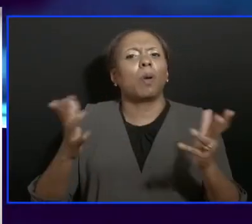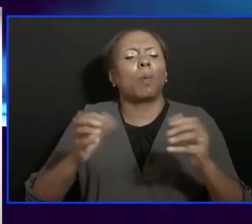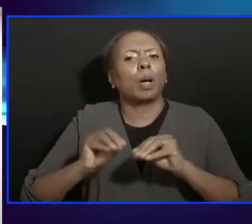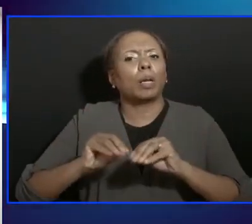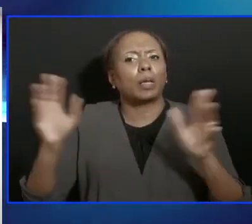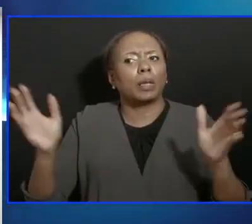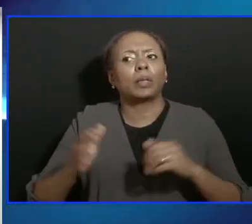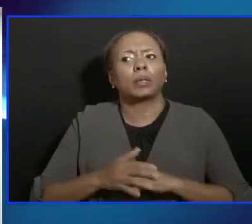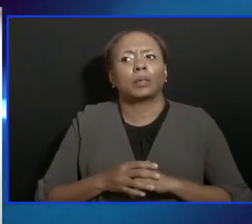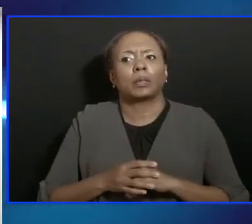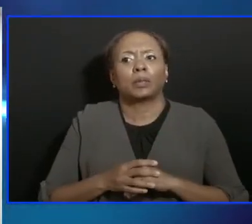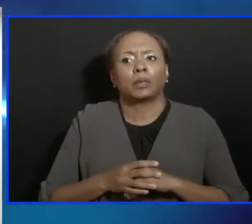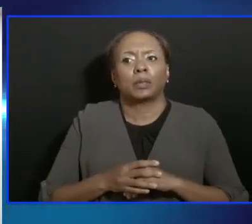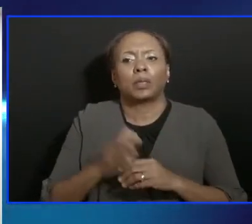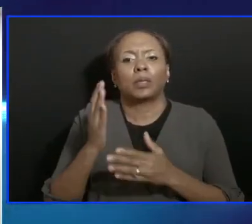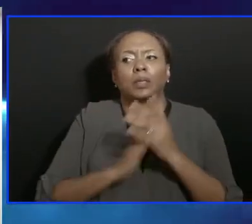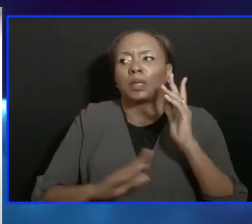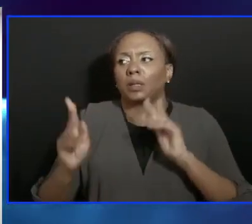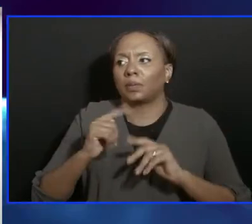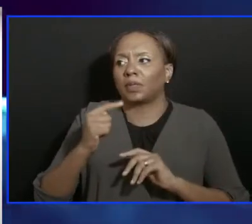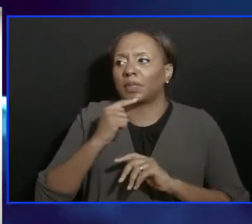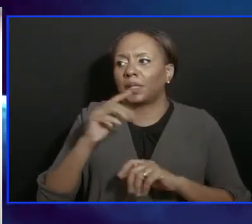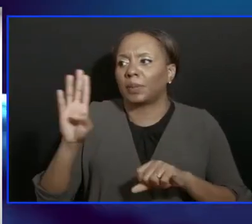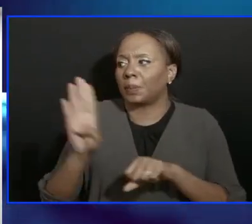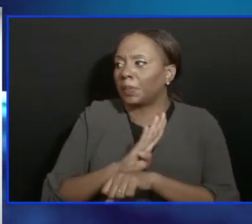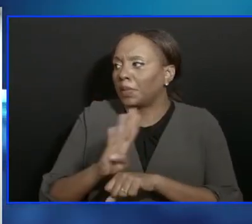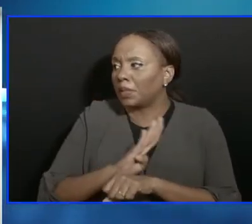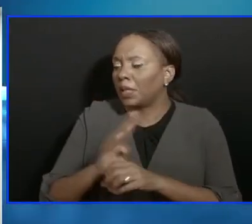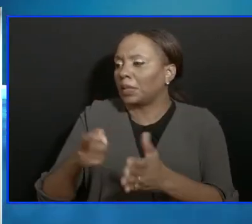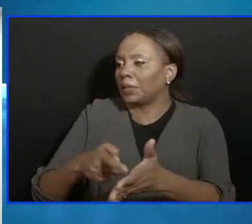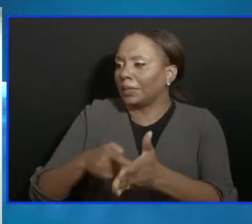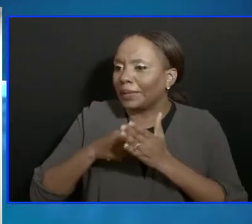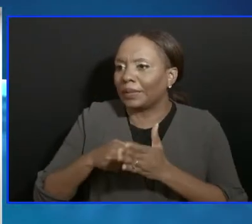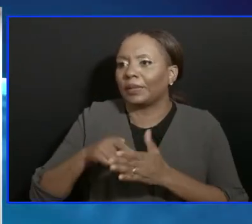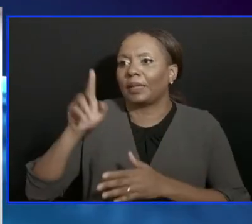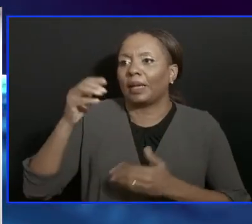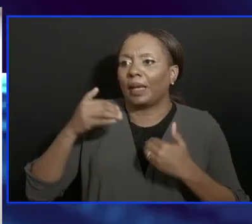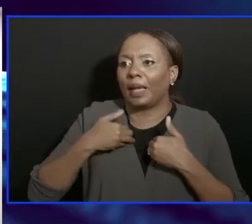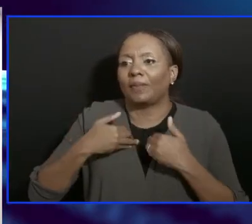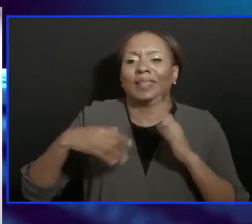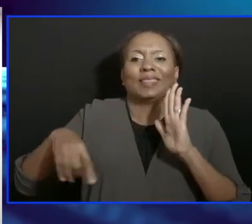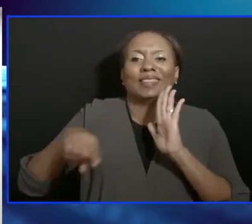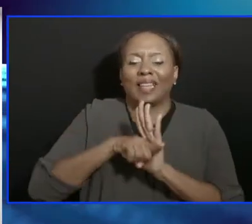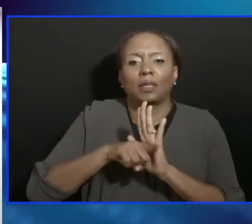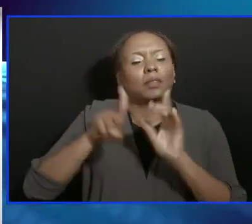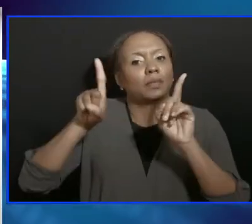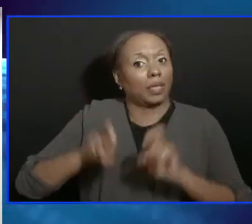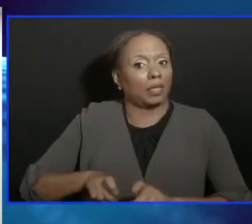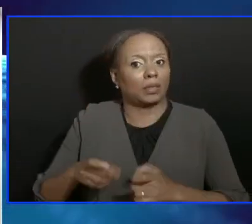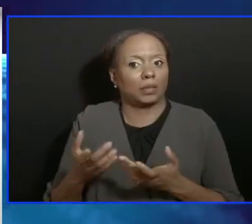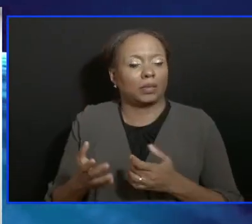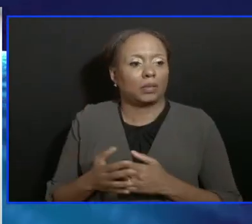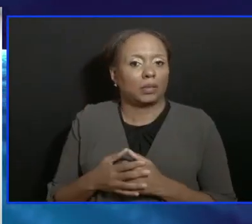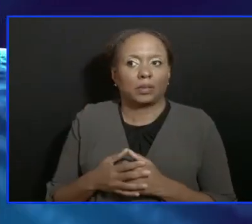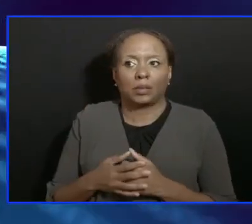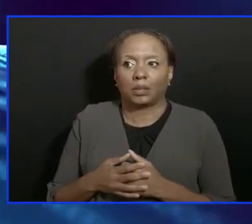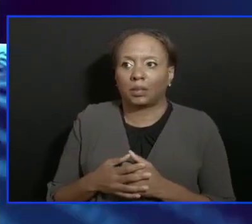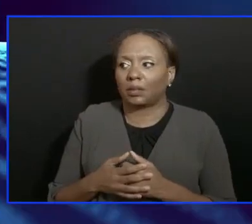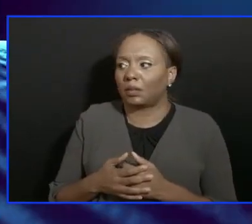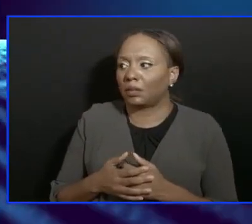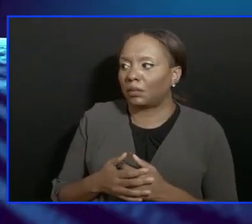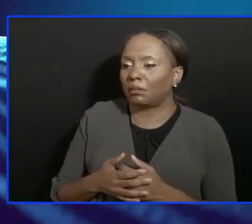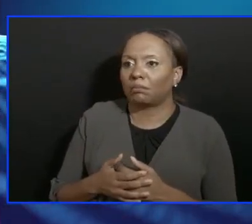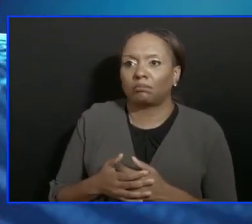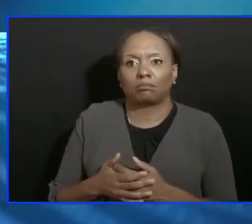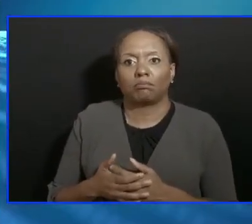said when they want to to return to work, businesses are demanding that they have a negative, they produce a negative test result to return. So can you provide